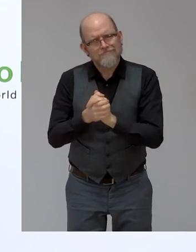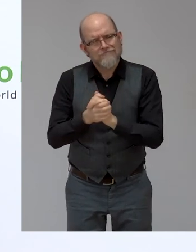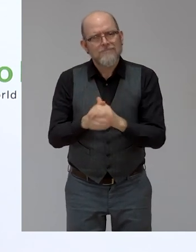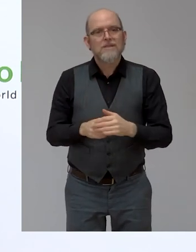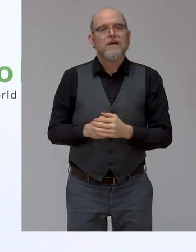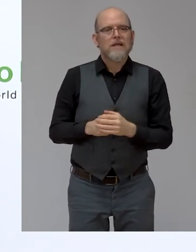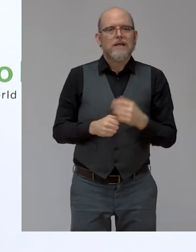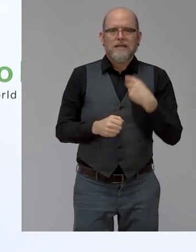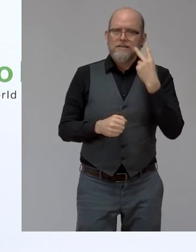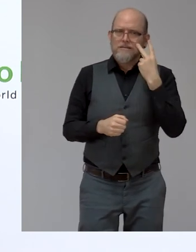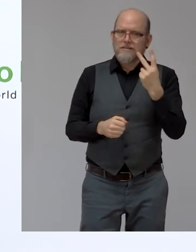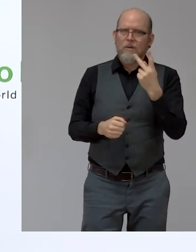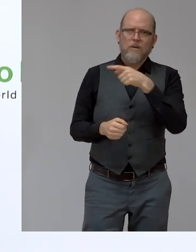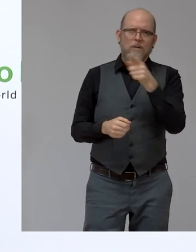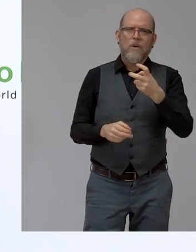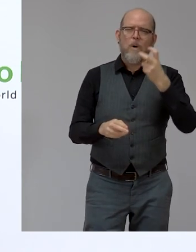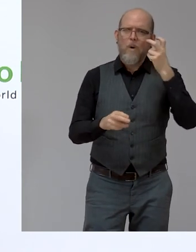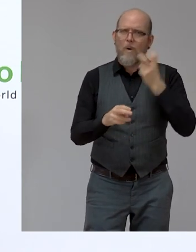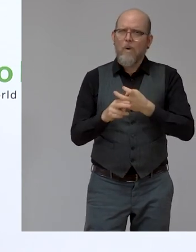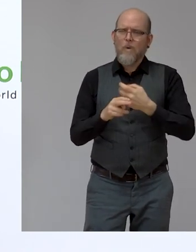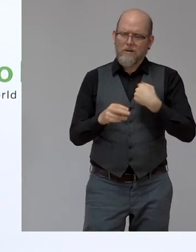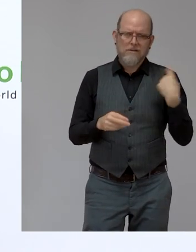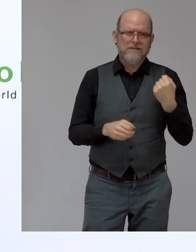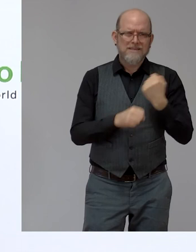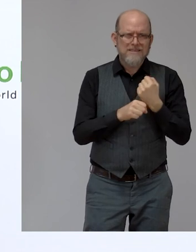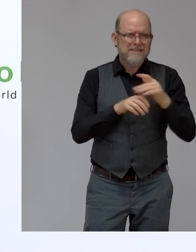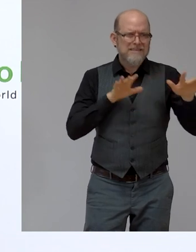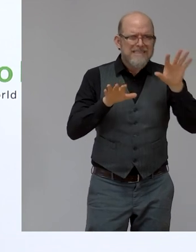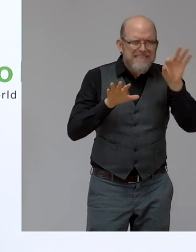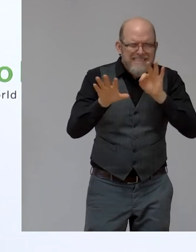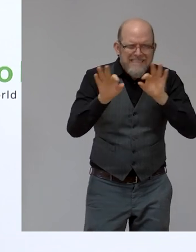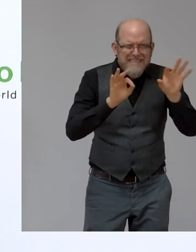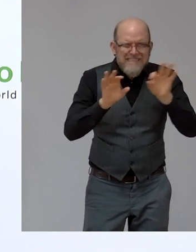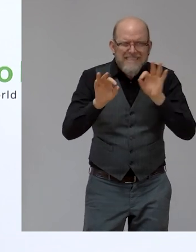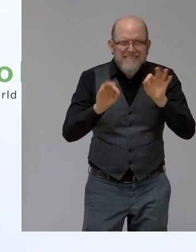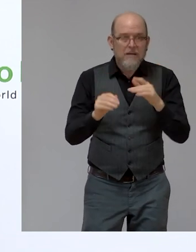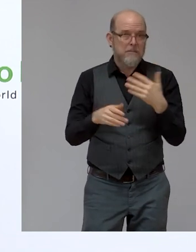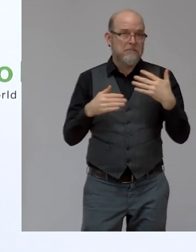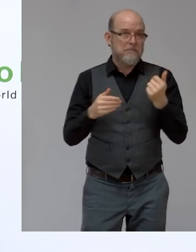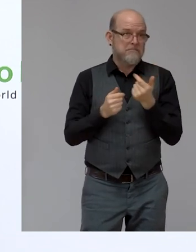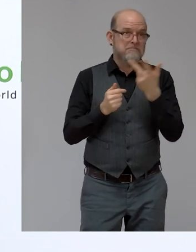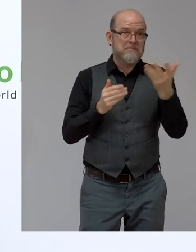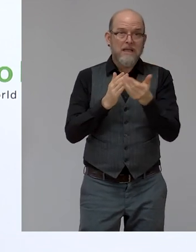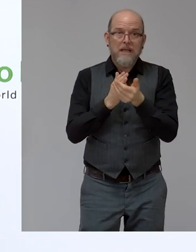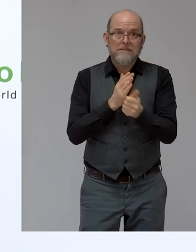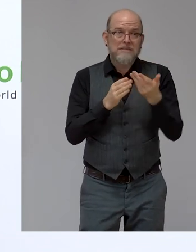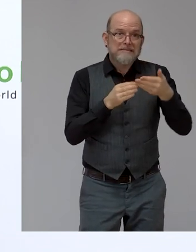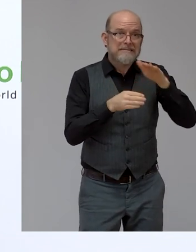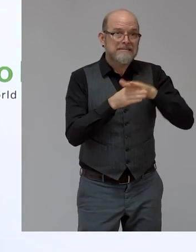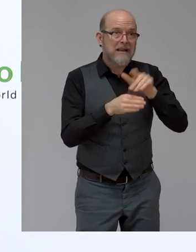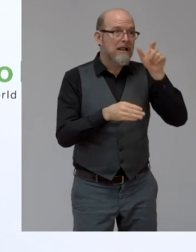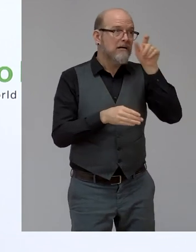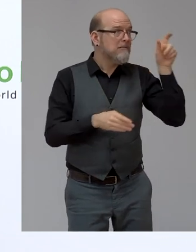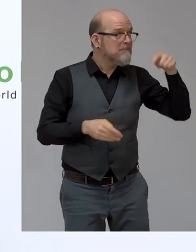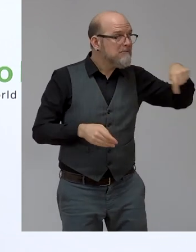and thorough process and you have been selected by many experts and organizations, peers from around the globe. And, uh,